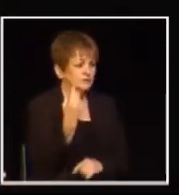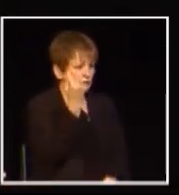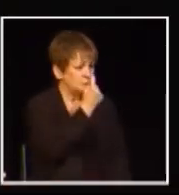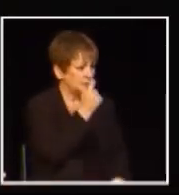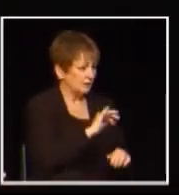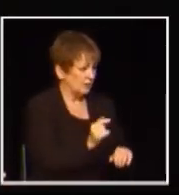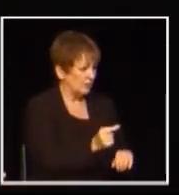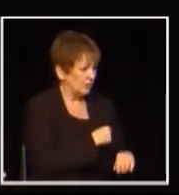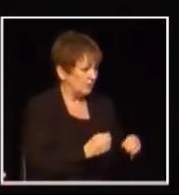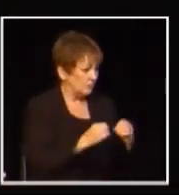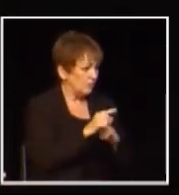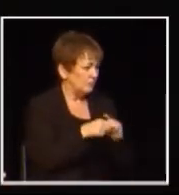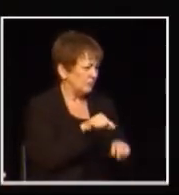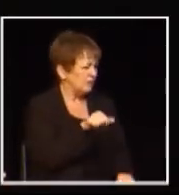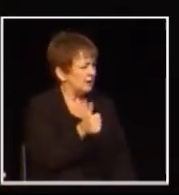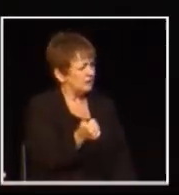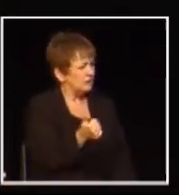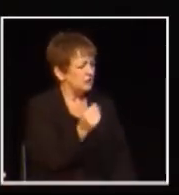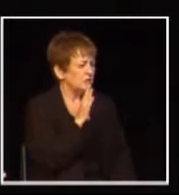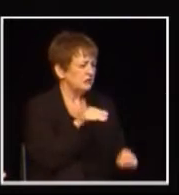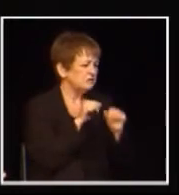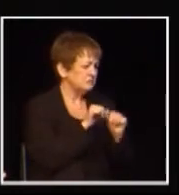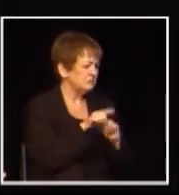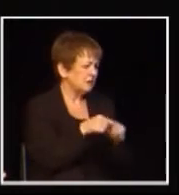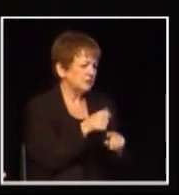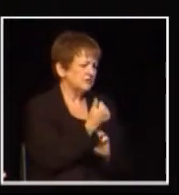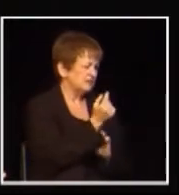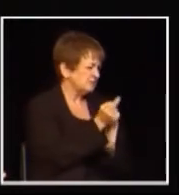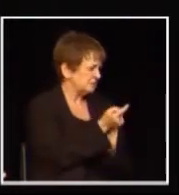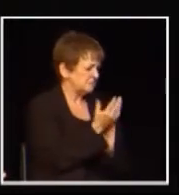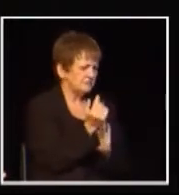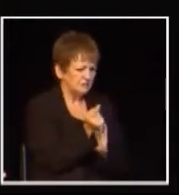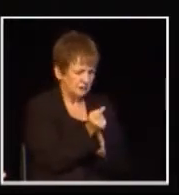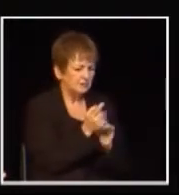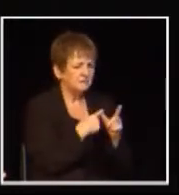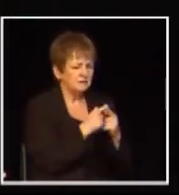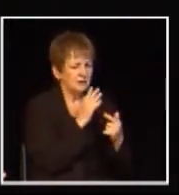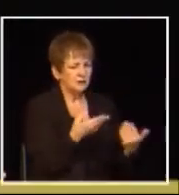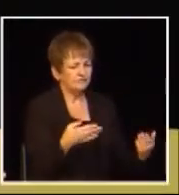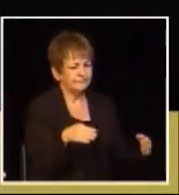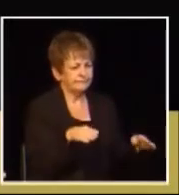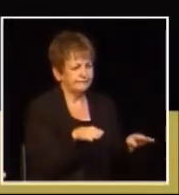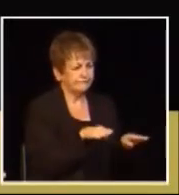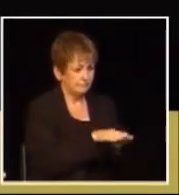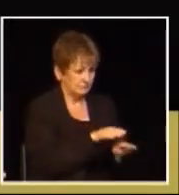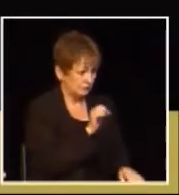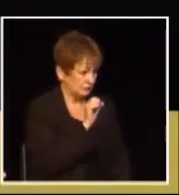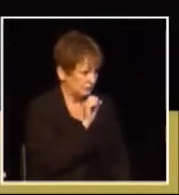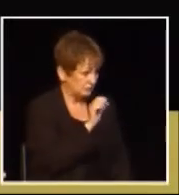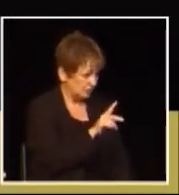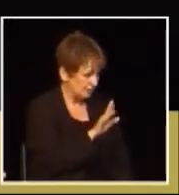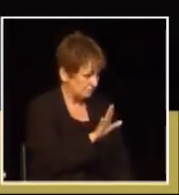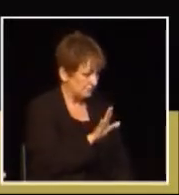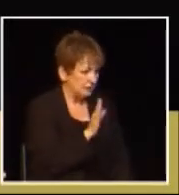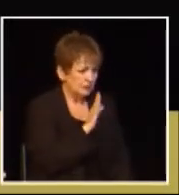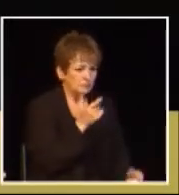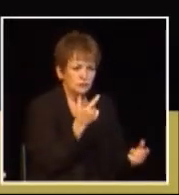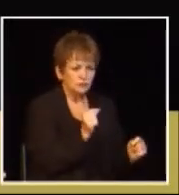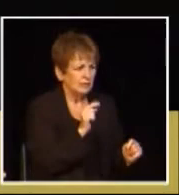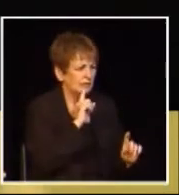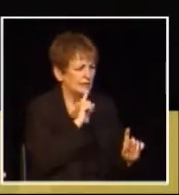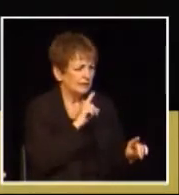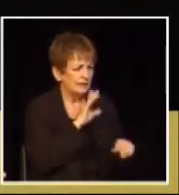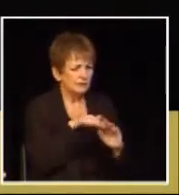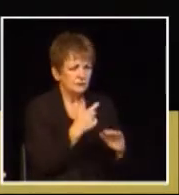and just in case you're wondering how much more time we have we probably have about another 10 to 15 minutes before we'll have to look at